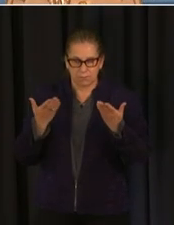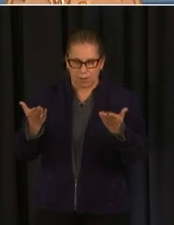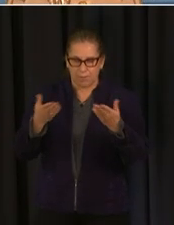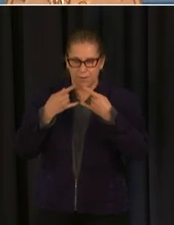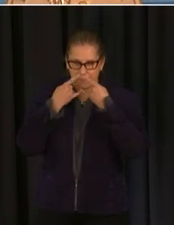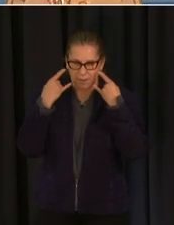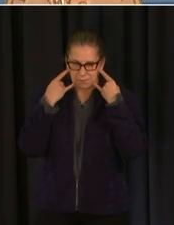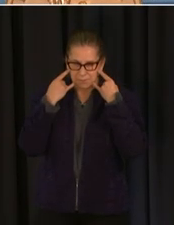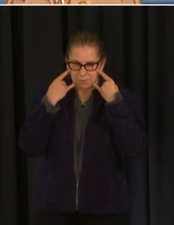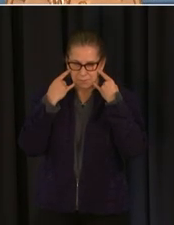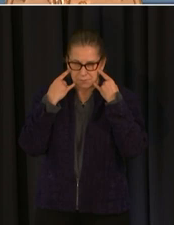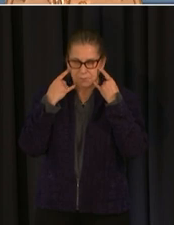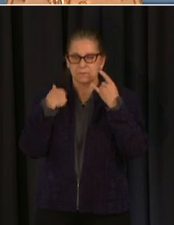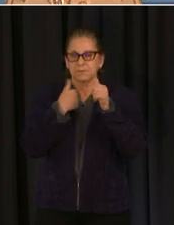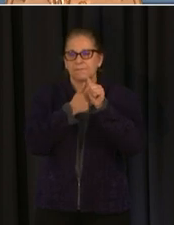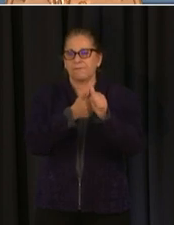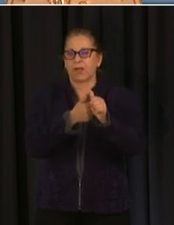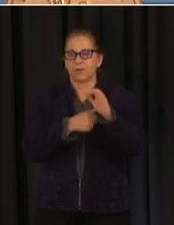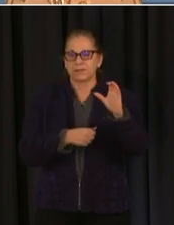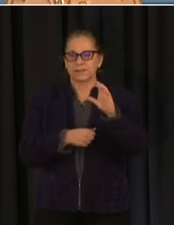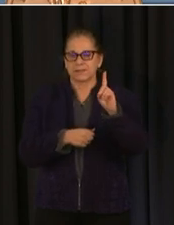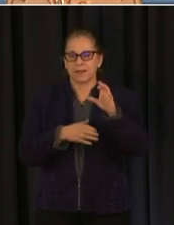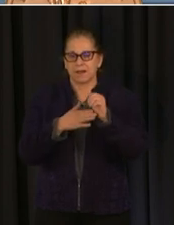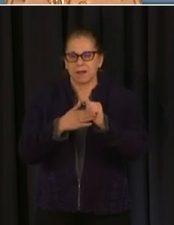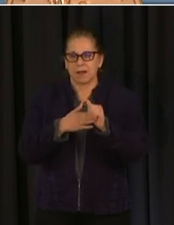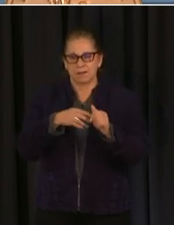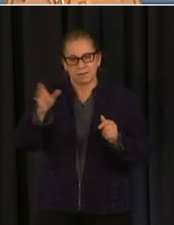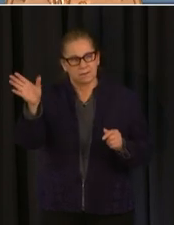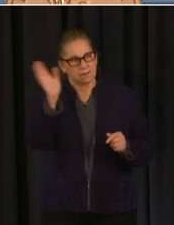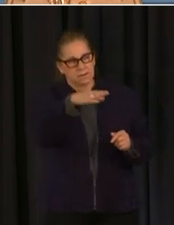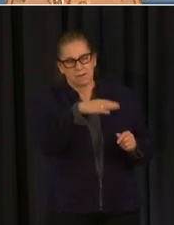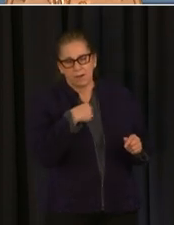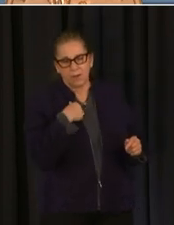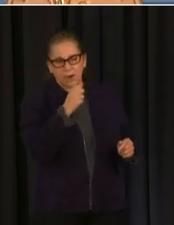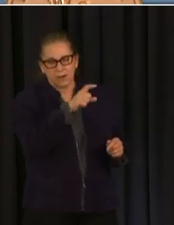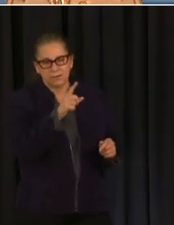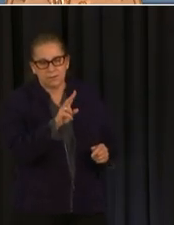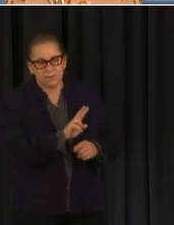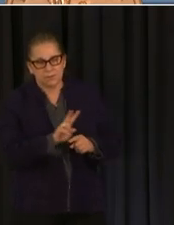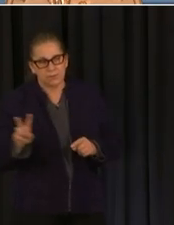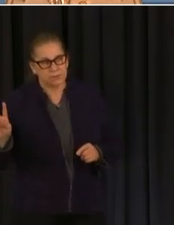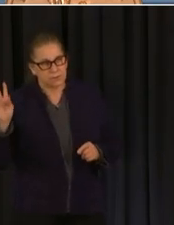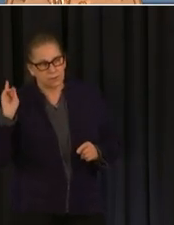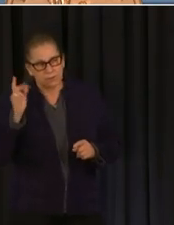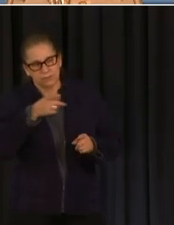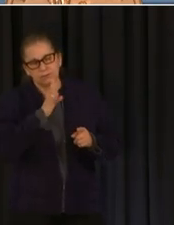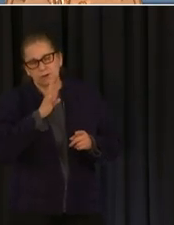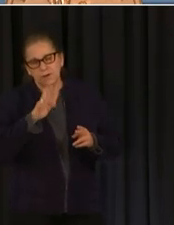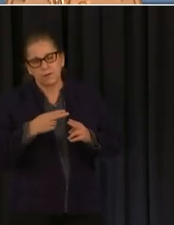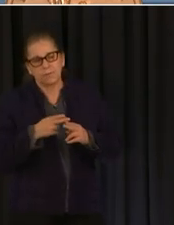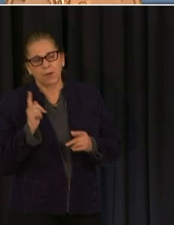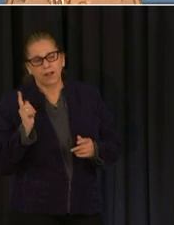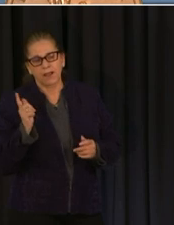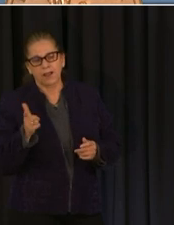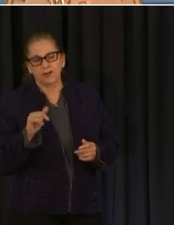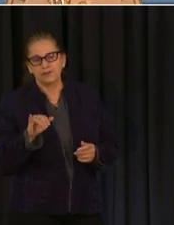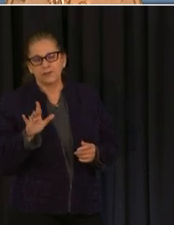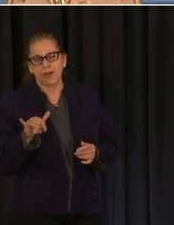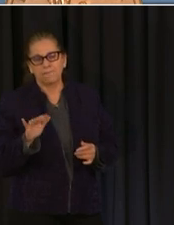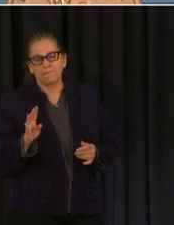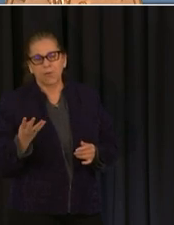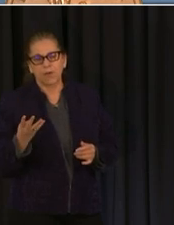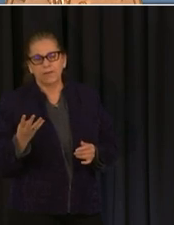thanks and then a couple weeks ago i think you were looking at july 4th i believe as a date to possibly introduce some of these ease restrictions